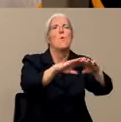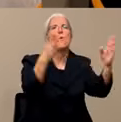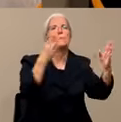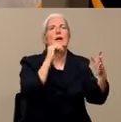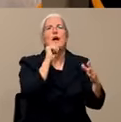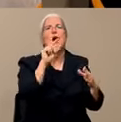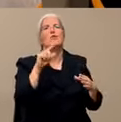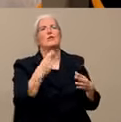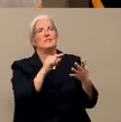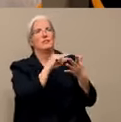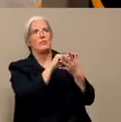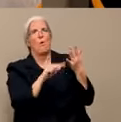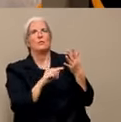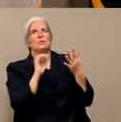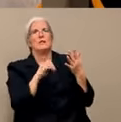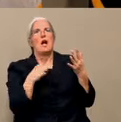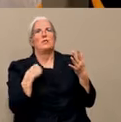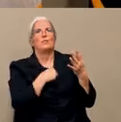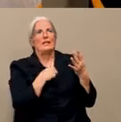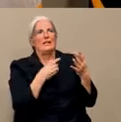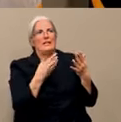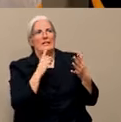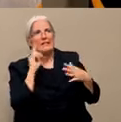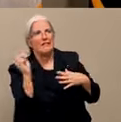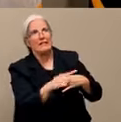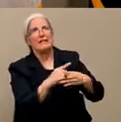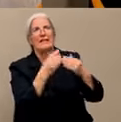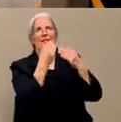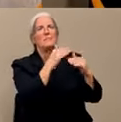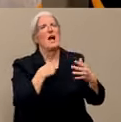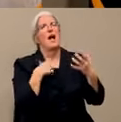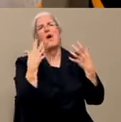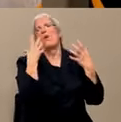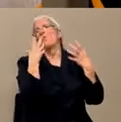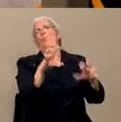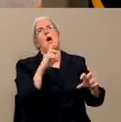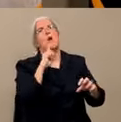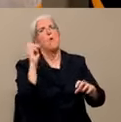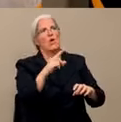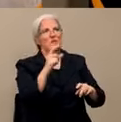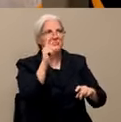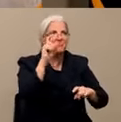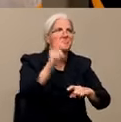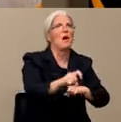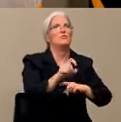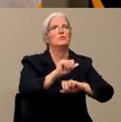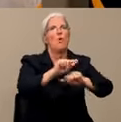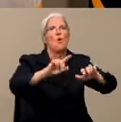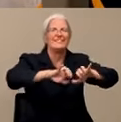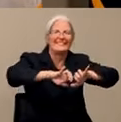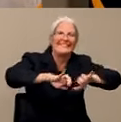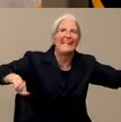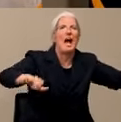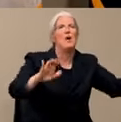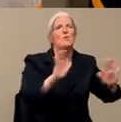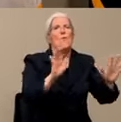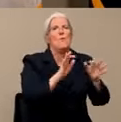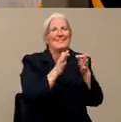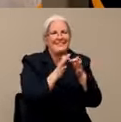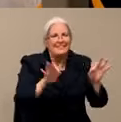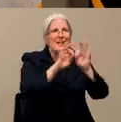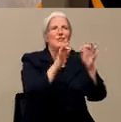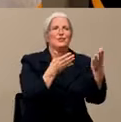want to limit, order everyone else to shelter in place because there are quite a few other essential services that need to be kept going. Thank you.